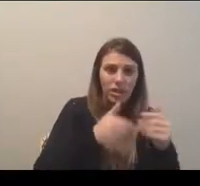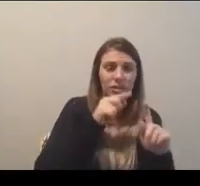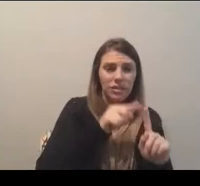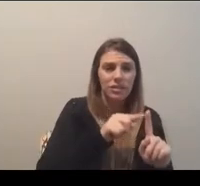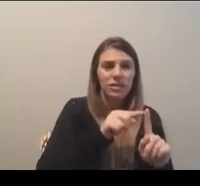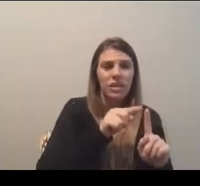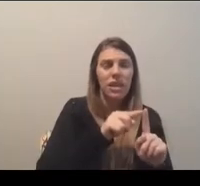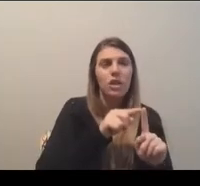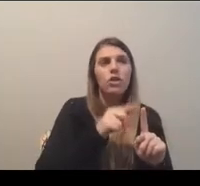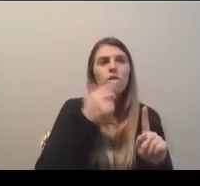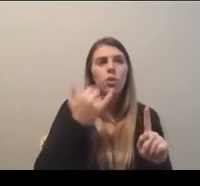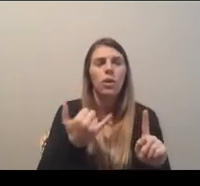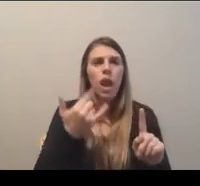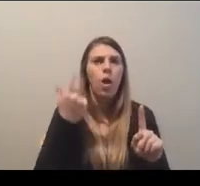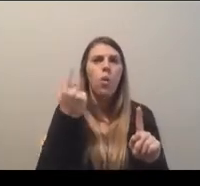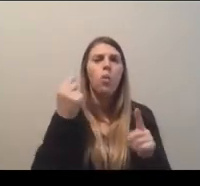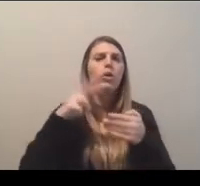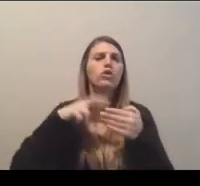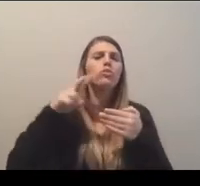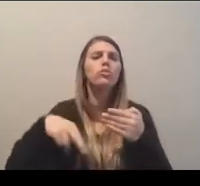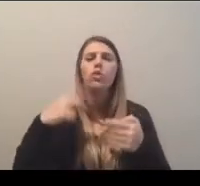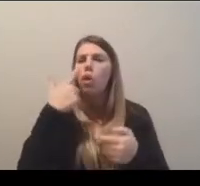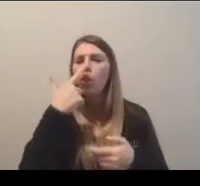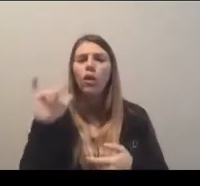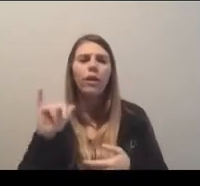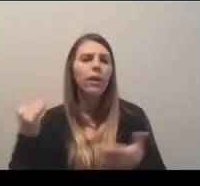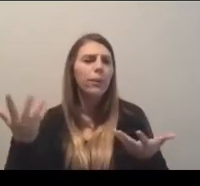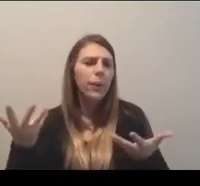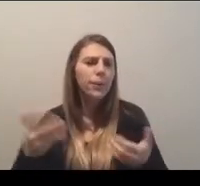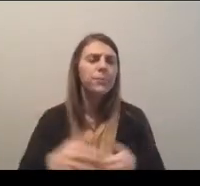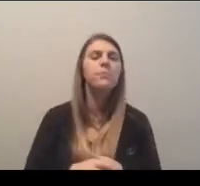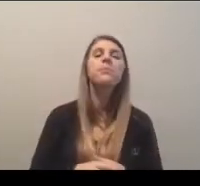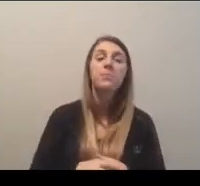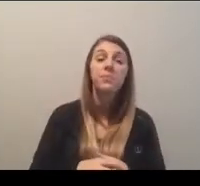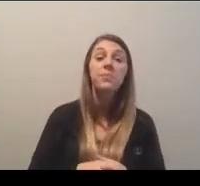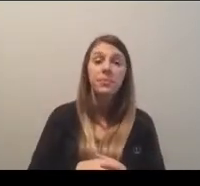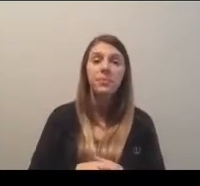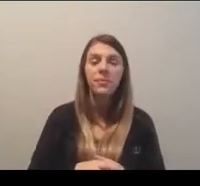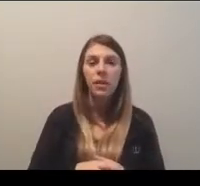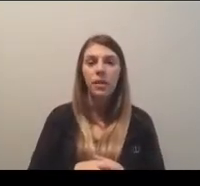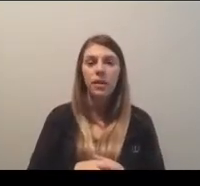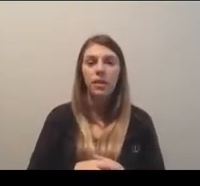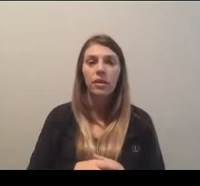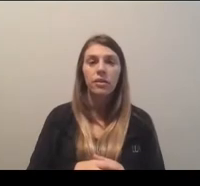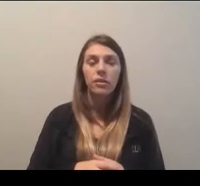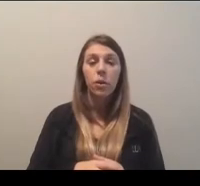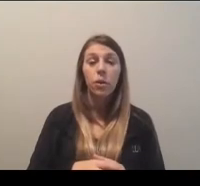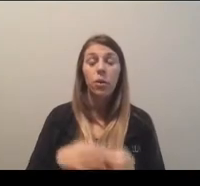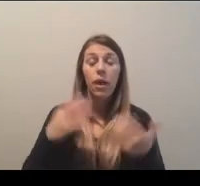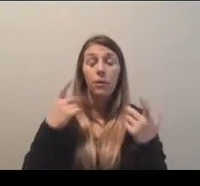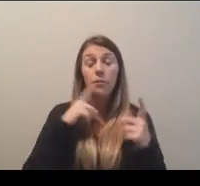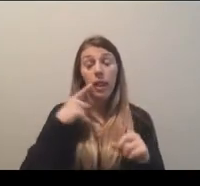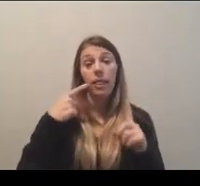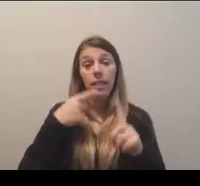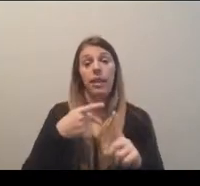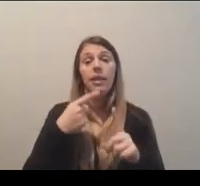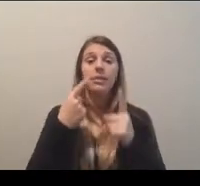think it begs the question then, what are the results of that? And in the large bucket and very